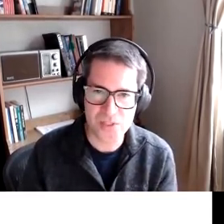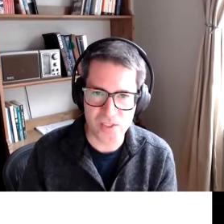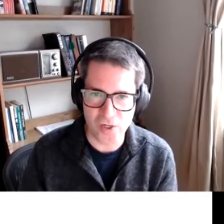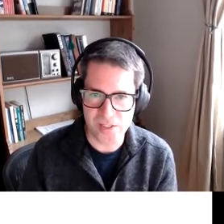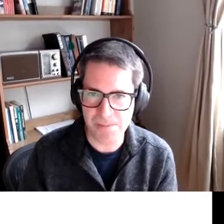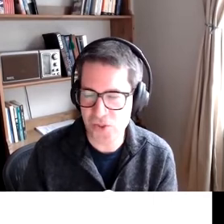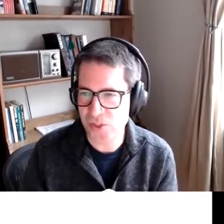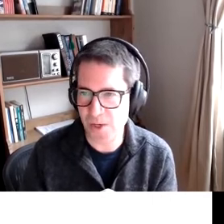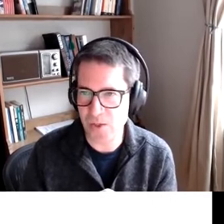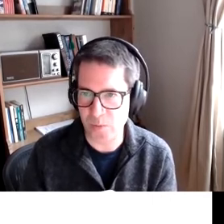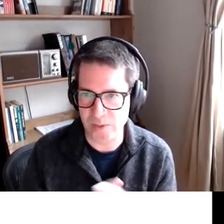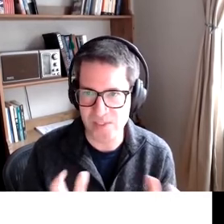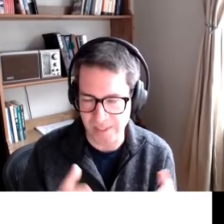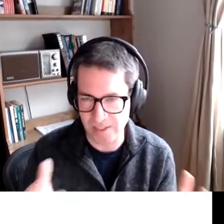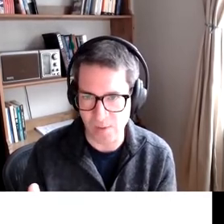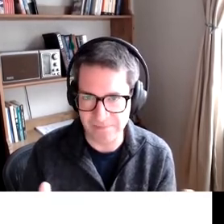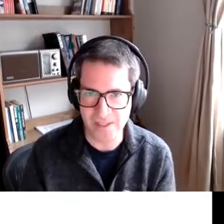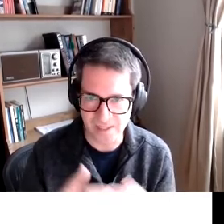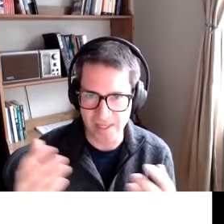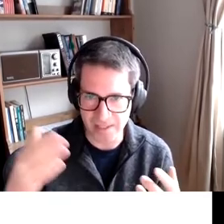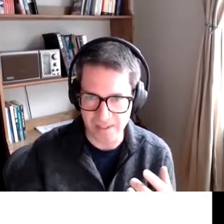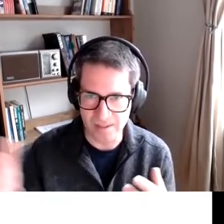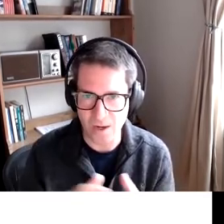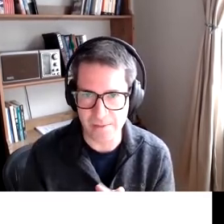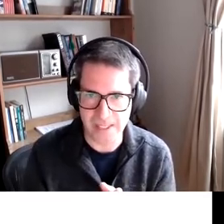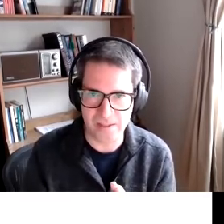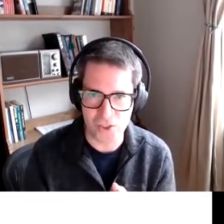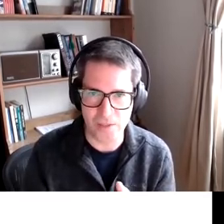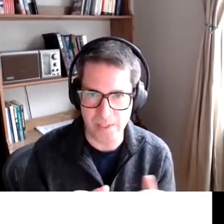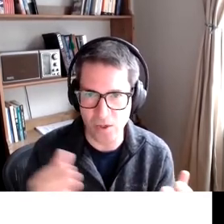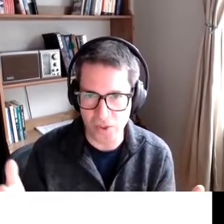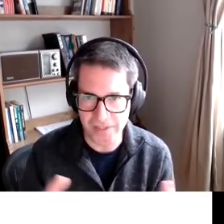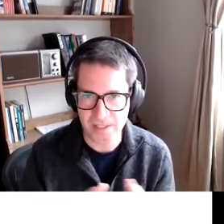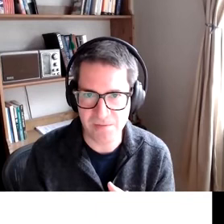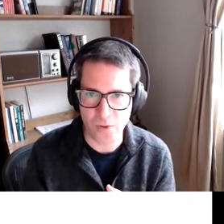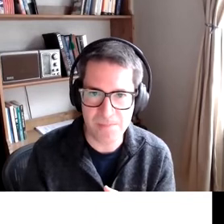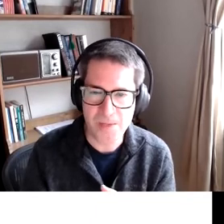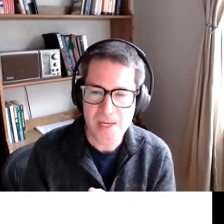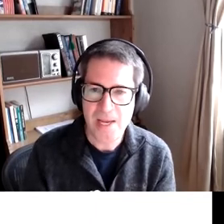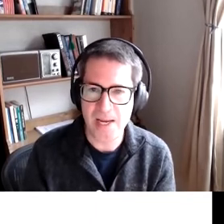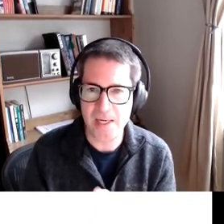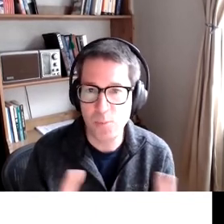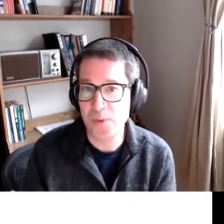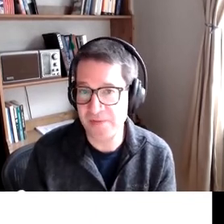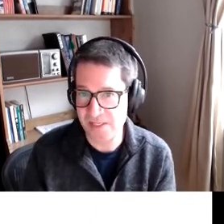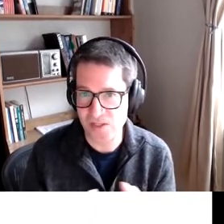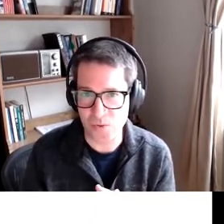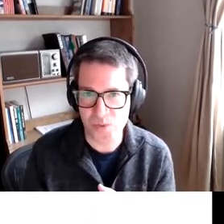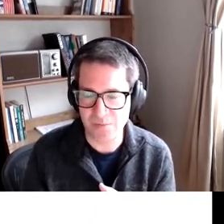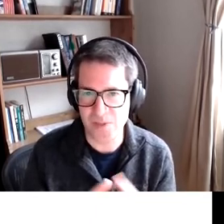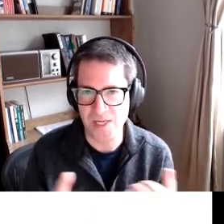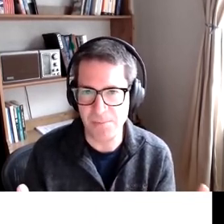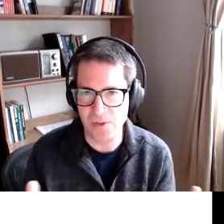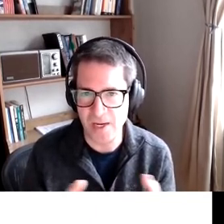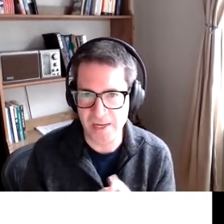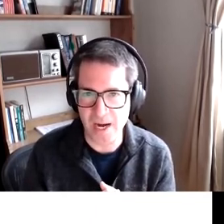that in tools like jaws picture smart where you can select a graphic and get a automatically generated alt text for it and on mobile devices too